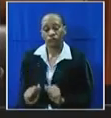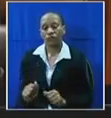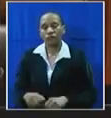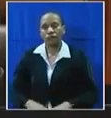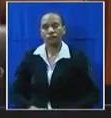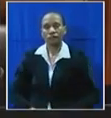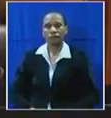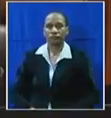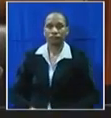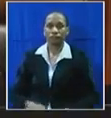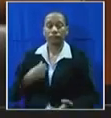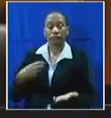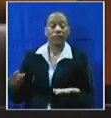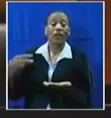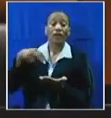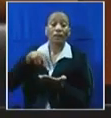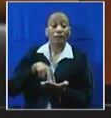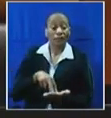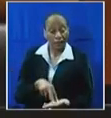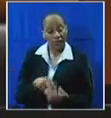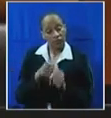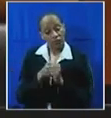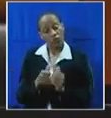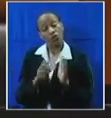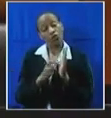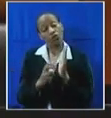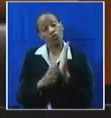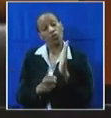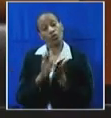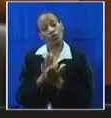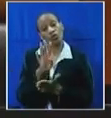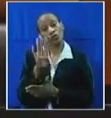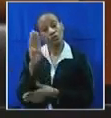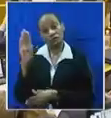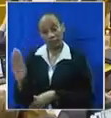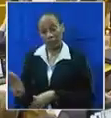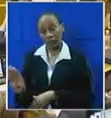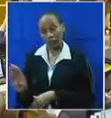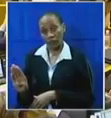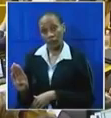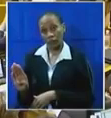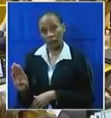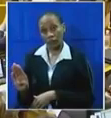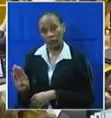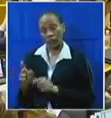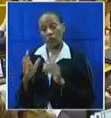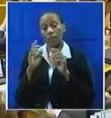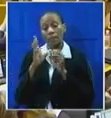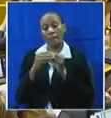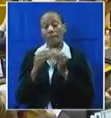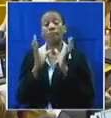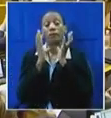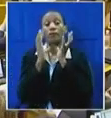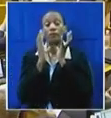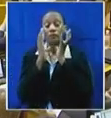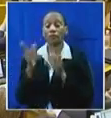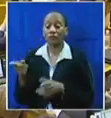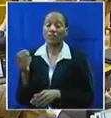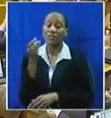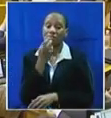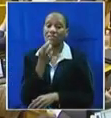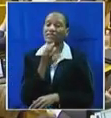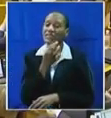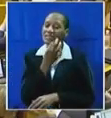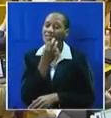I rise in terms of rule 14P. Honorable Malema has just made a